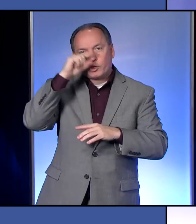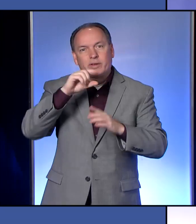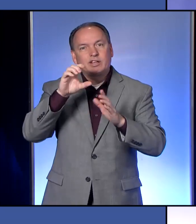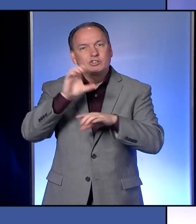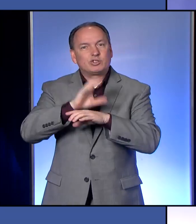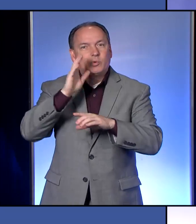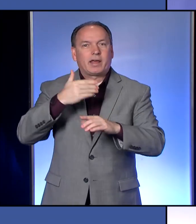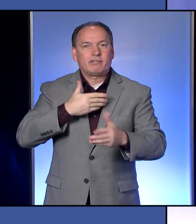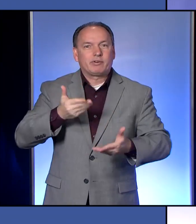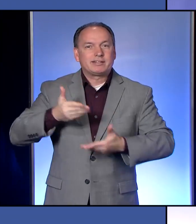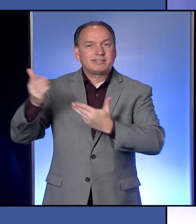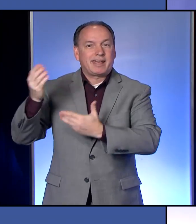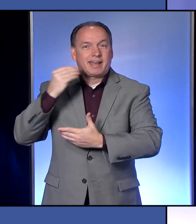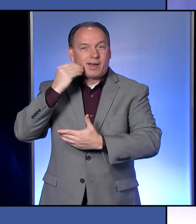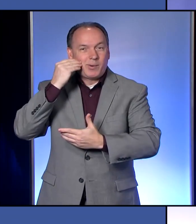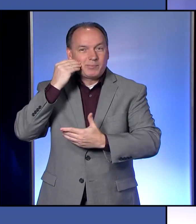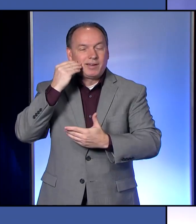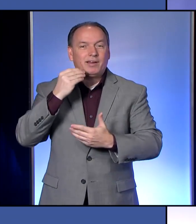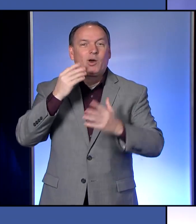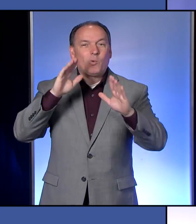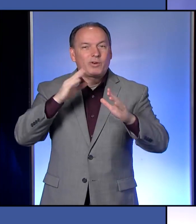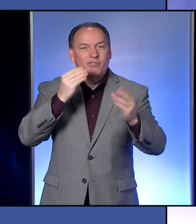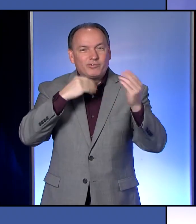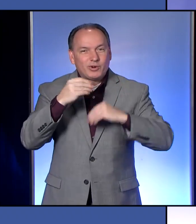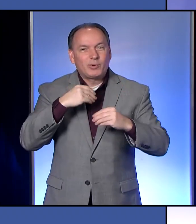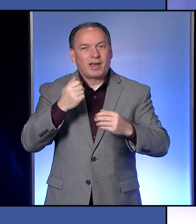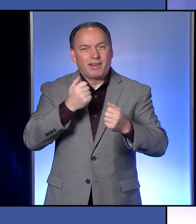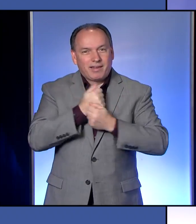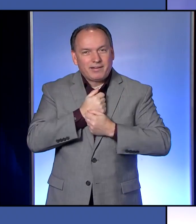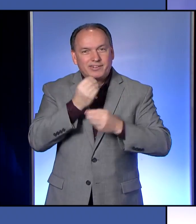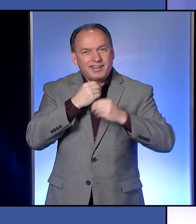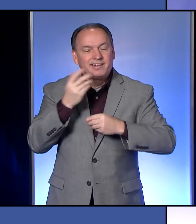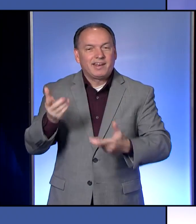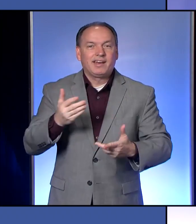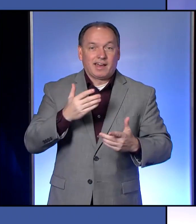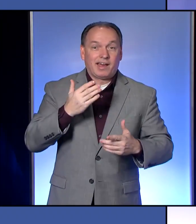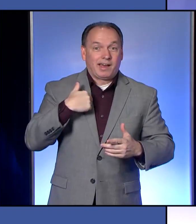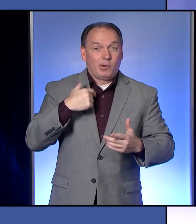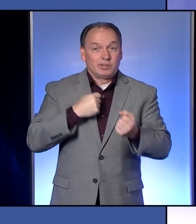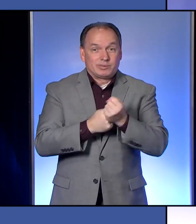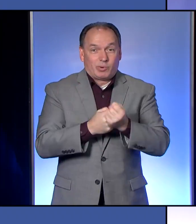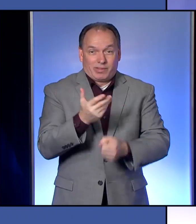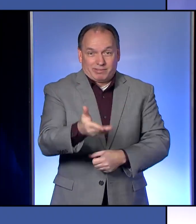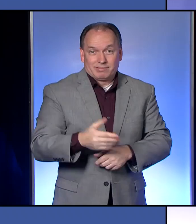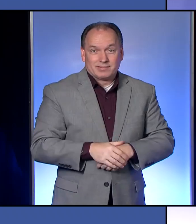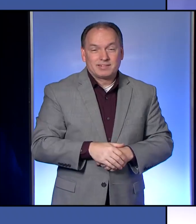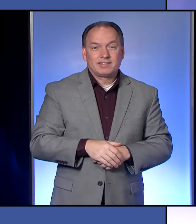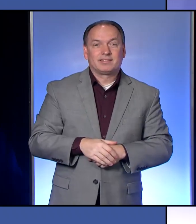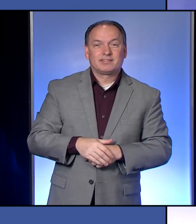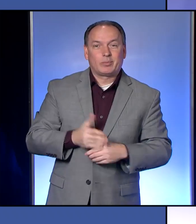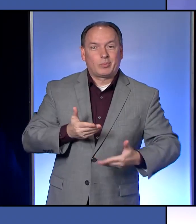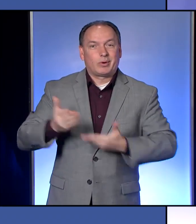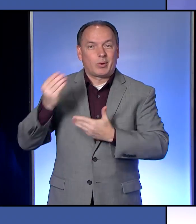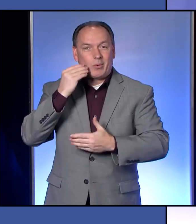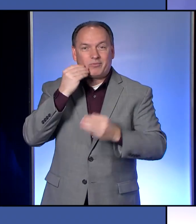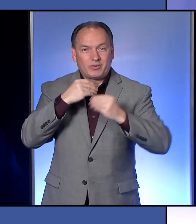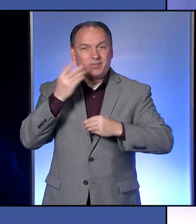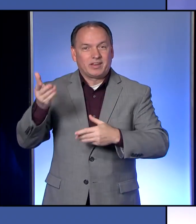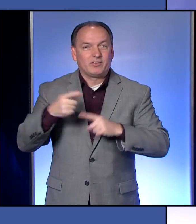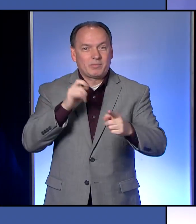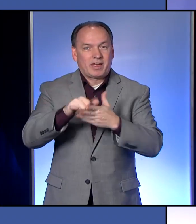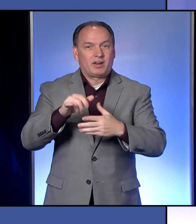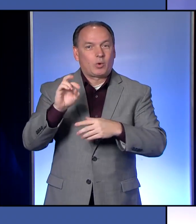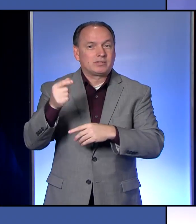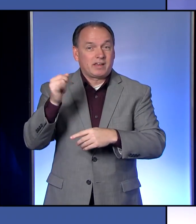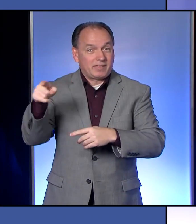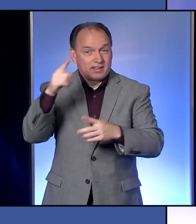takeout of some of the wonderful food that I love to go there and eat. And I would certainly go and support them and get some takeout from that organization